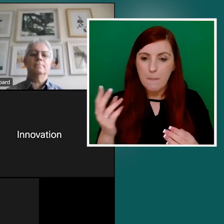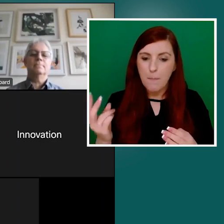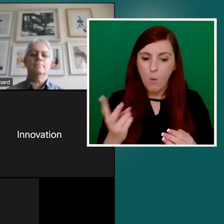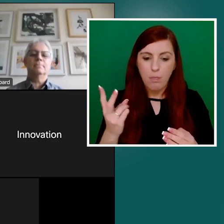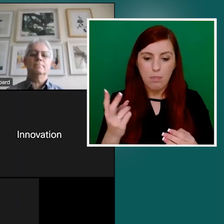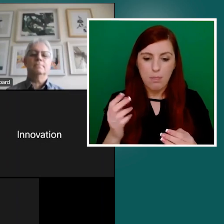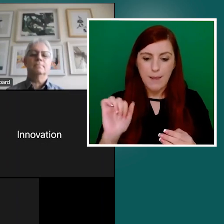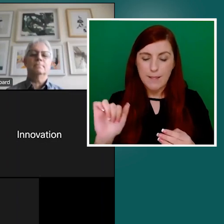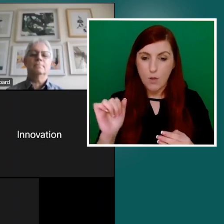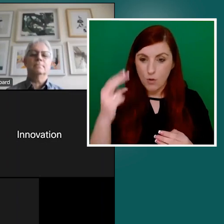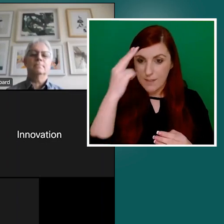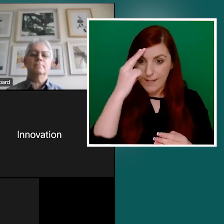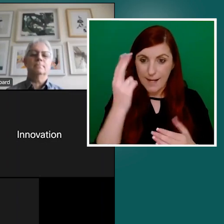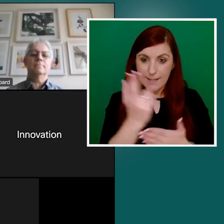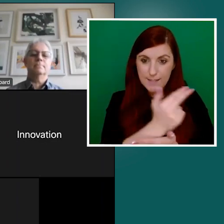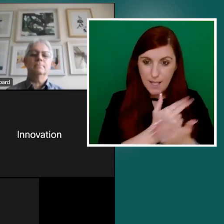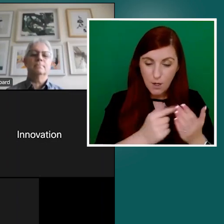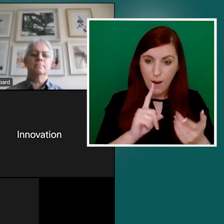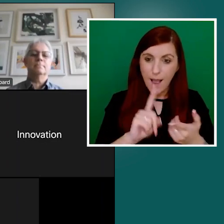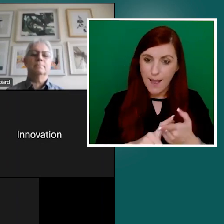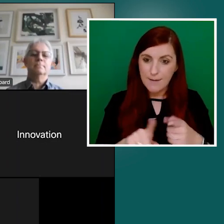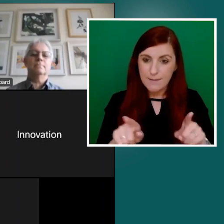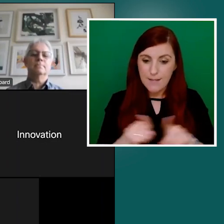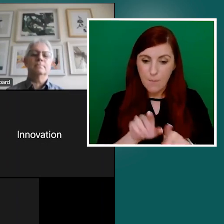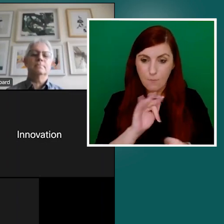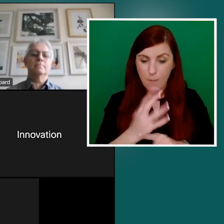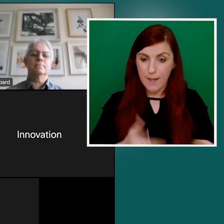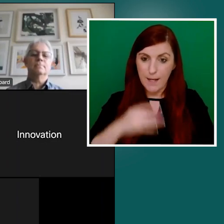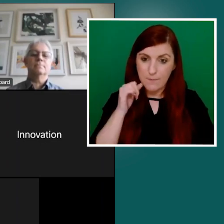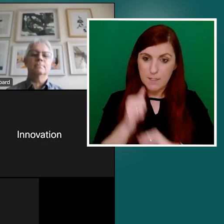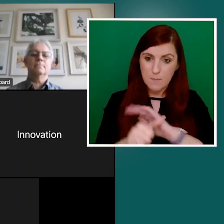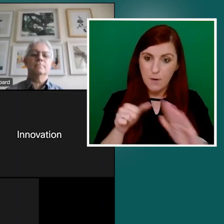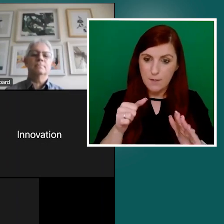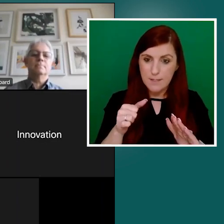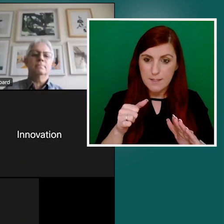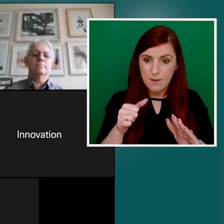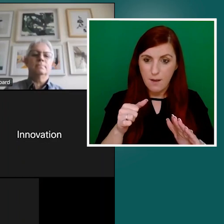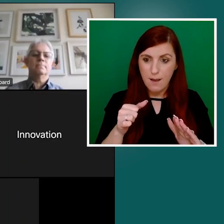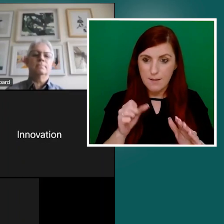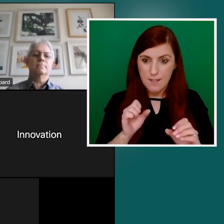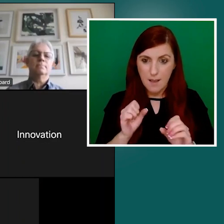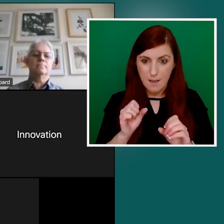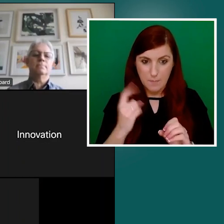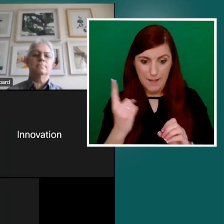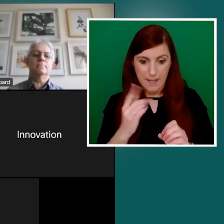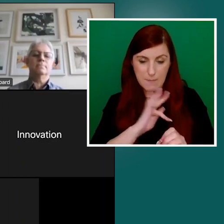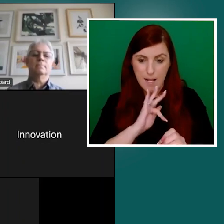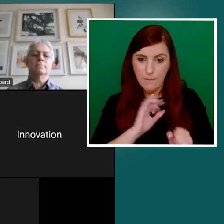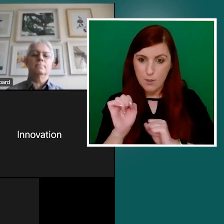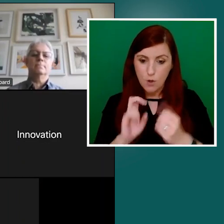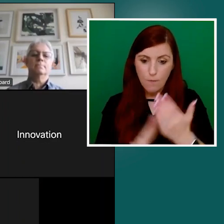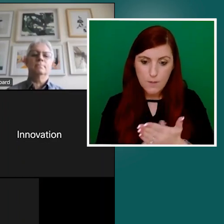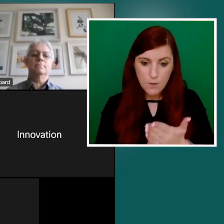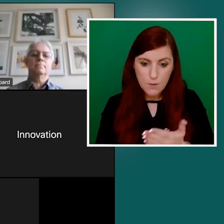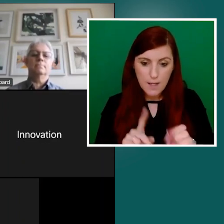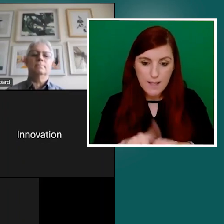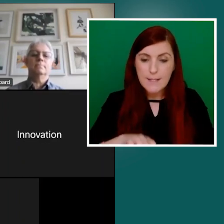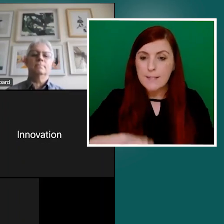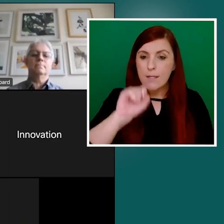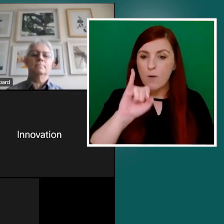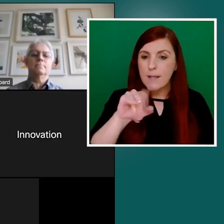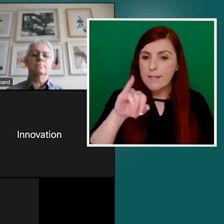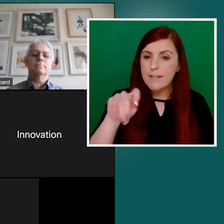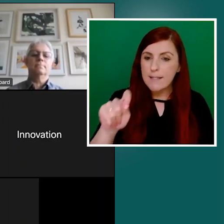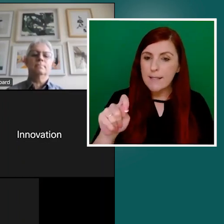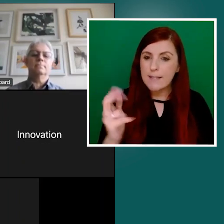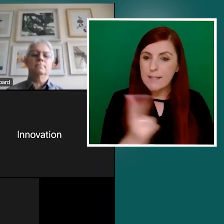but also insights from the lived experience of a service user. Donald is Senior ICT Design Advisor at the Centre for Excellence in